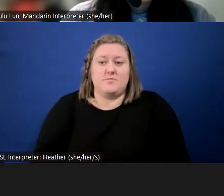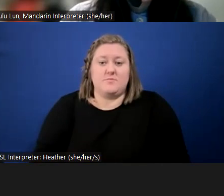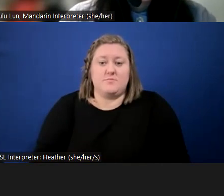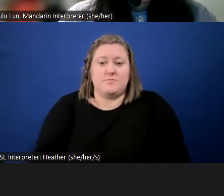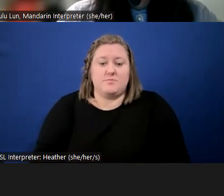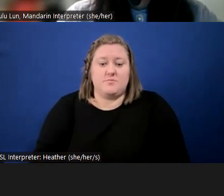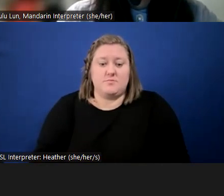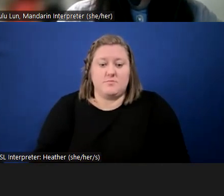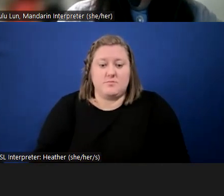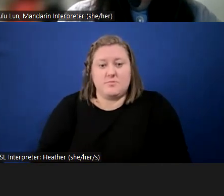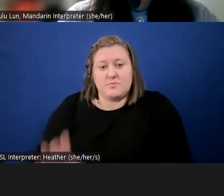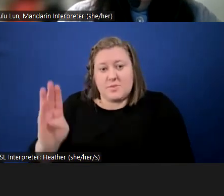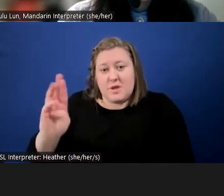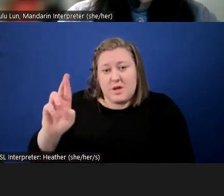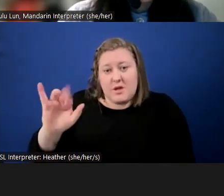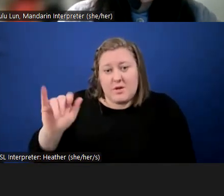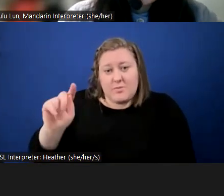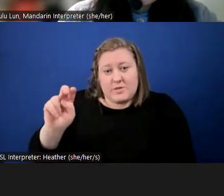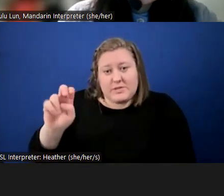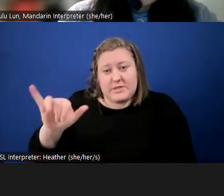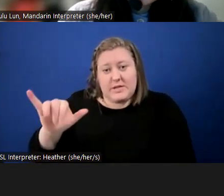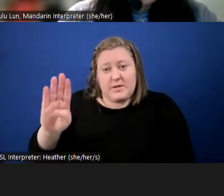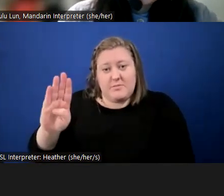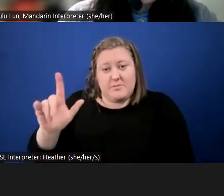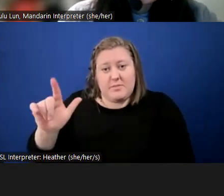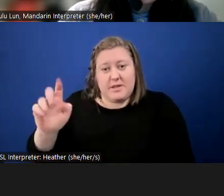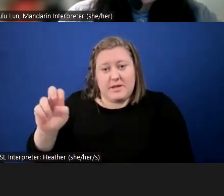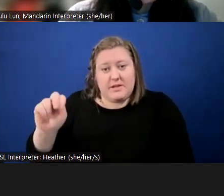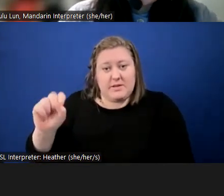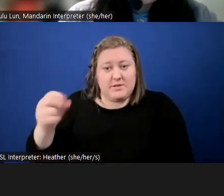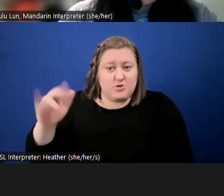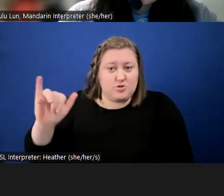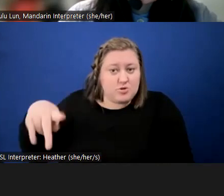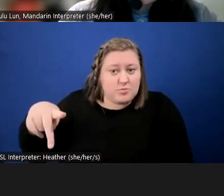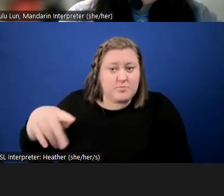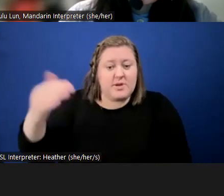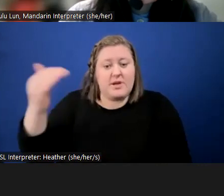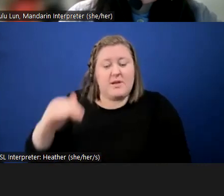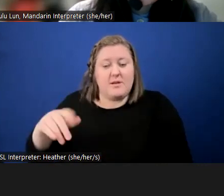Brittany Blankenship, I will promote you to panelists. And then Patrick Morse.